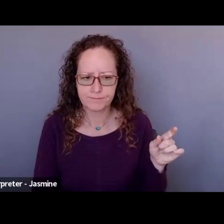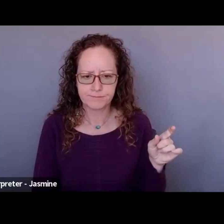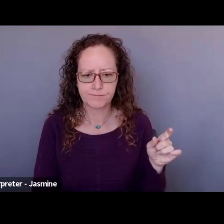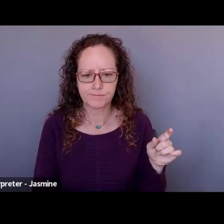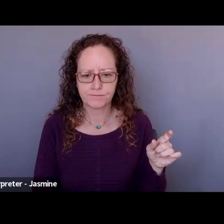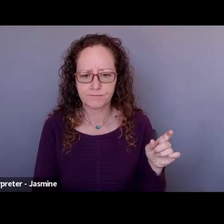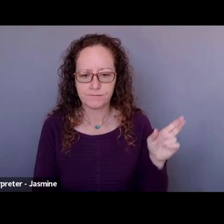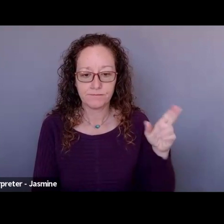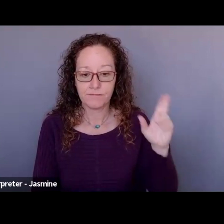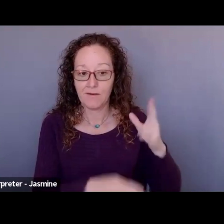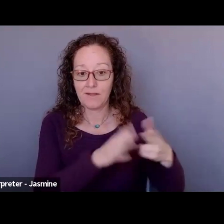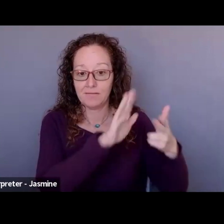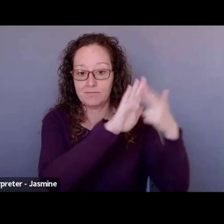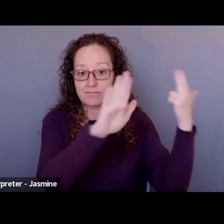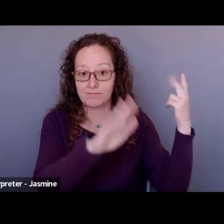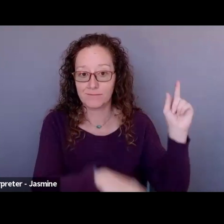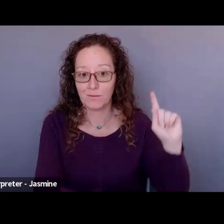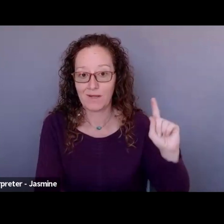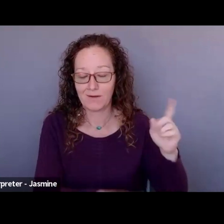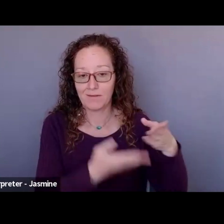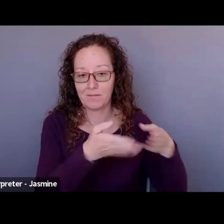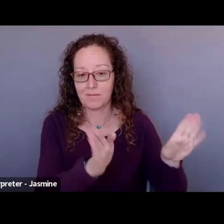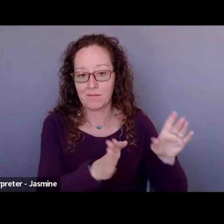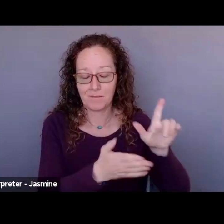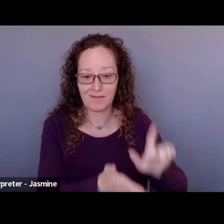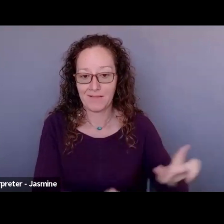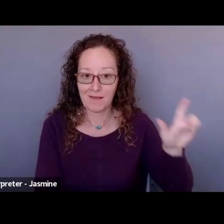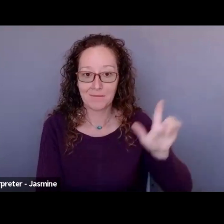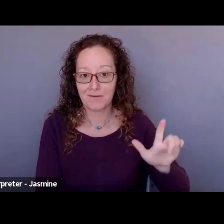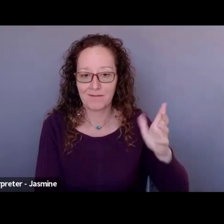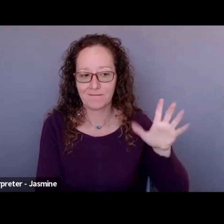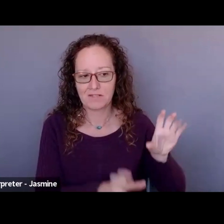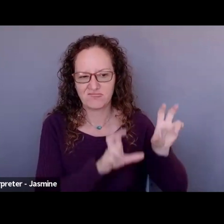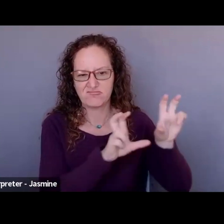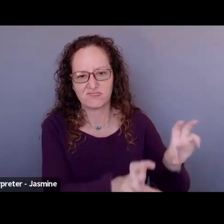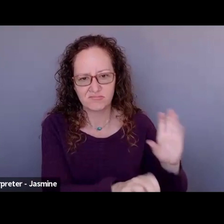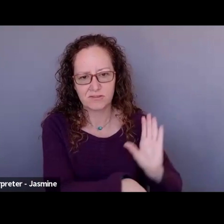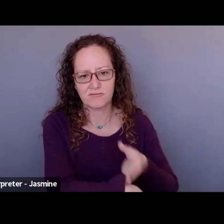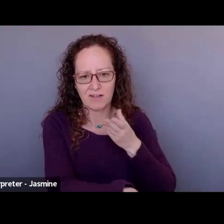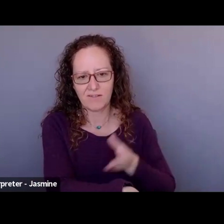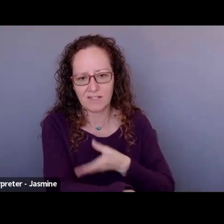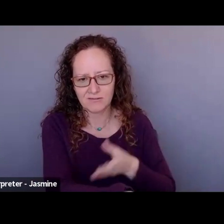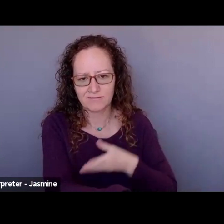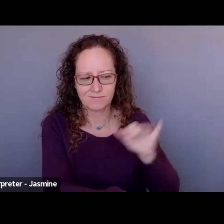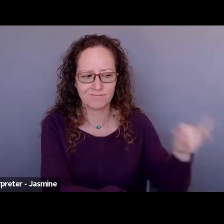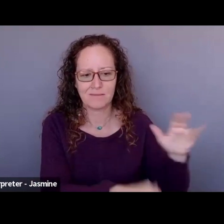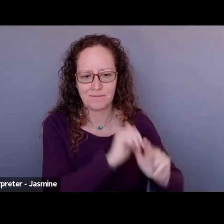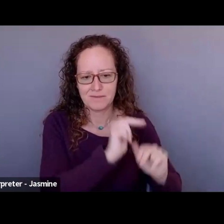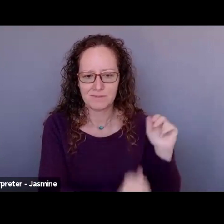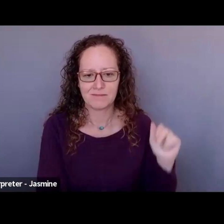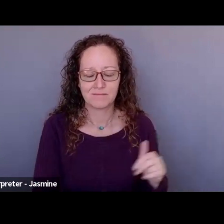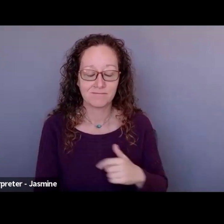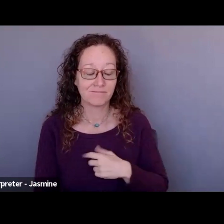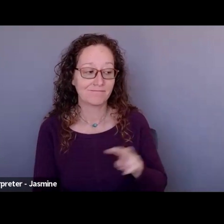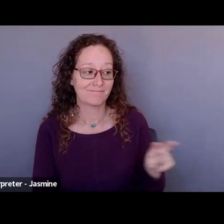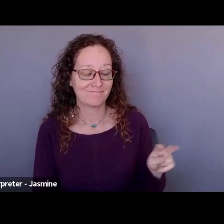name is on the public library. And they had funded the whole renovation of that library. And I kind of chuckled because